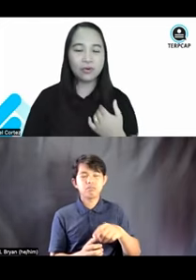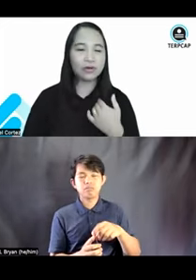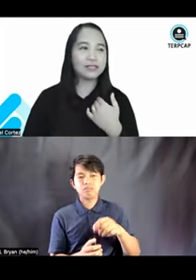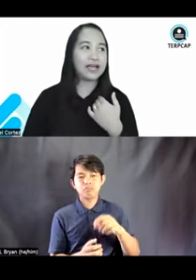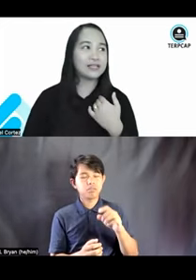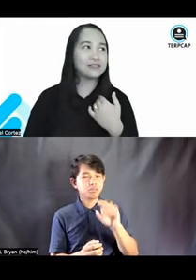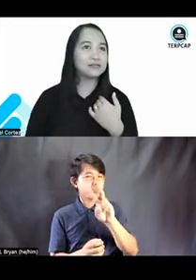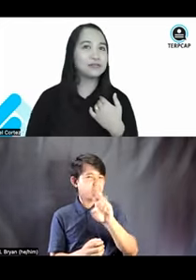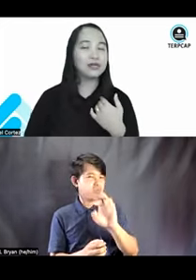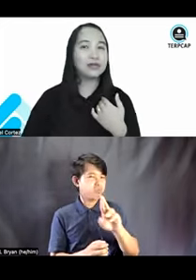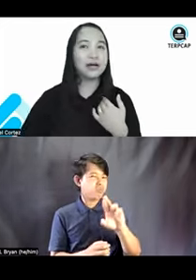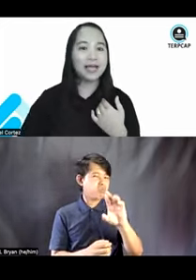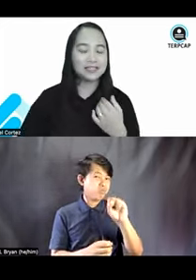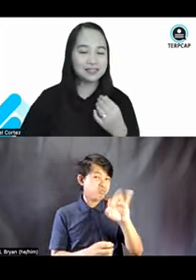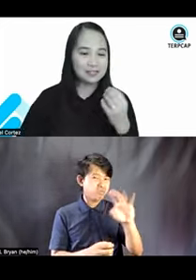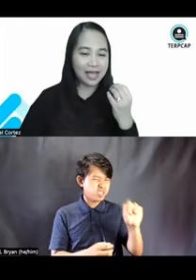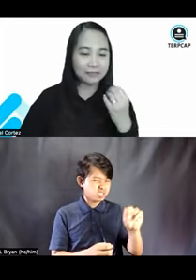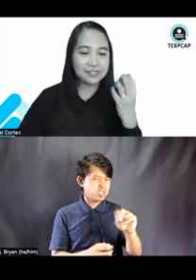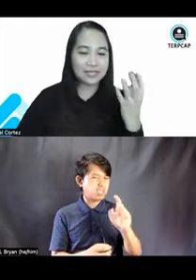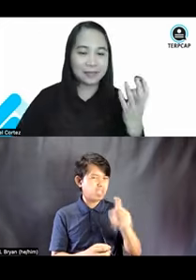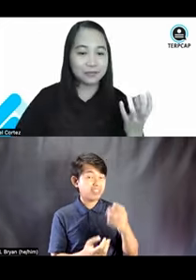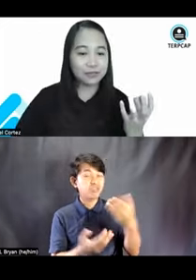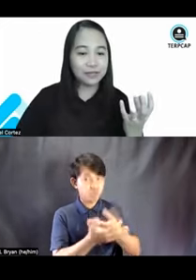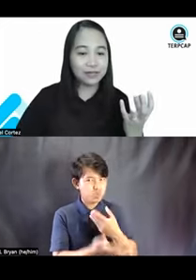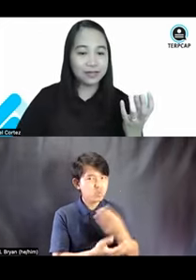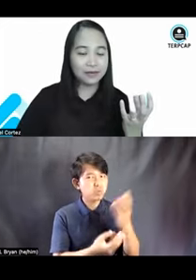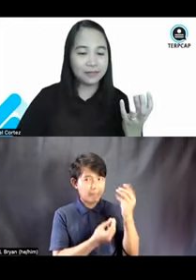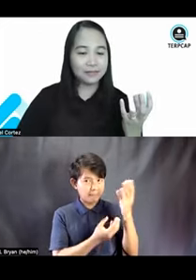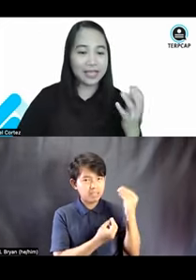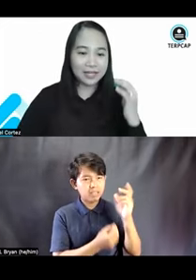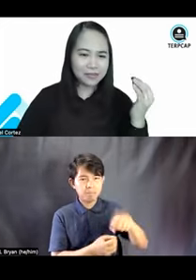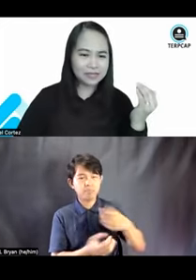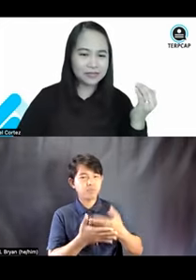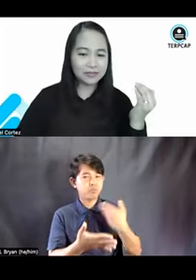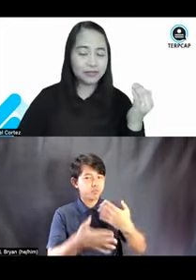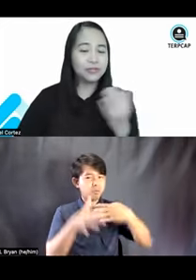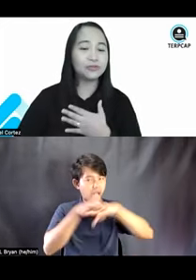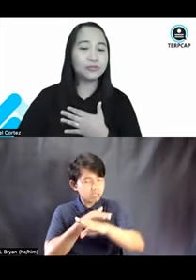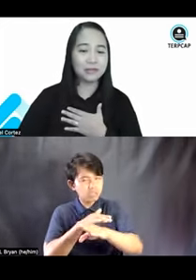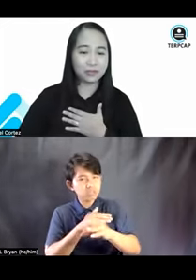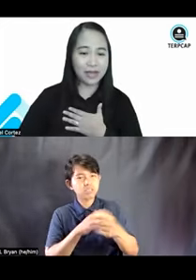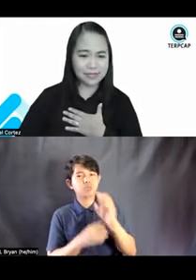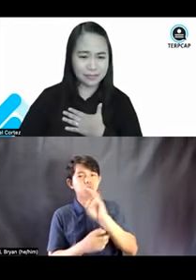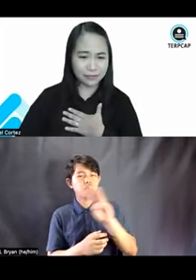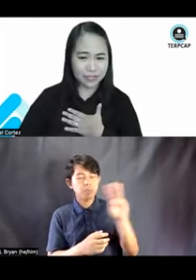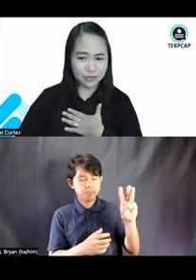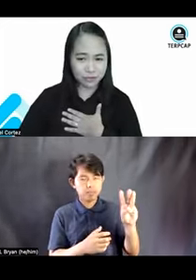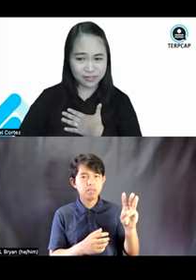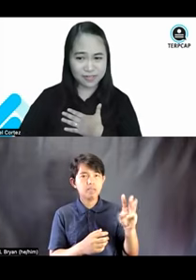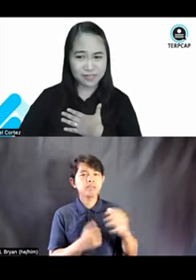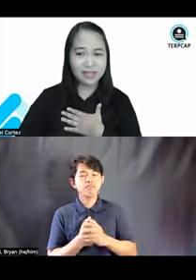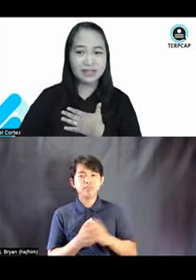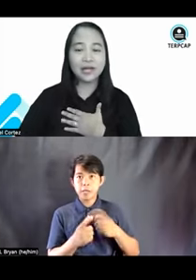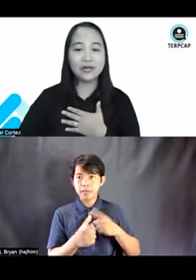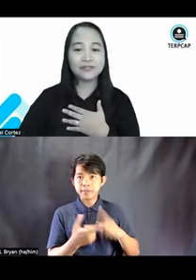or it has to have this type of element. So, for you to be able to access the features.